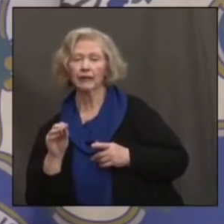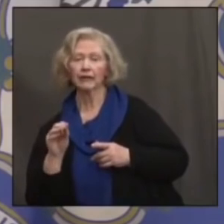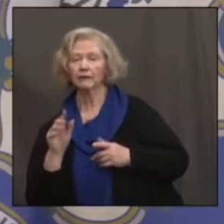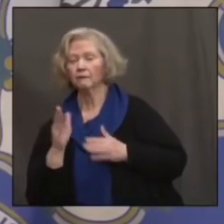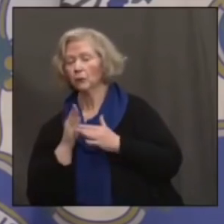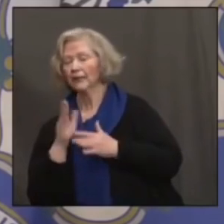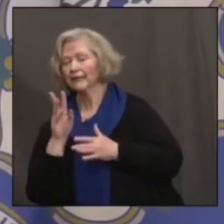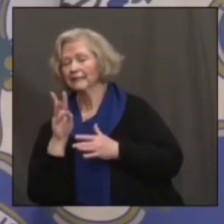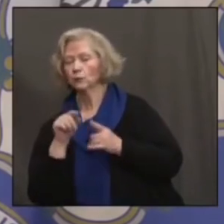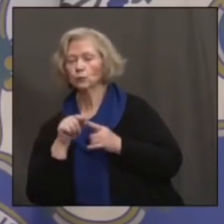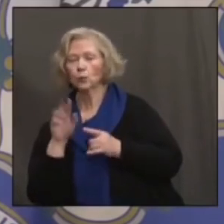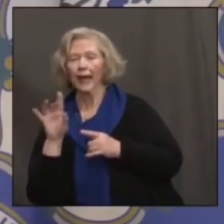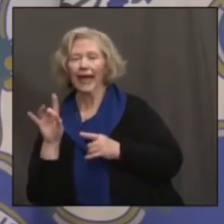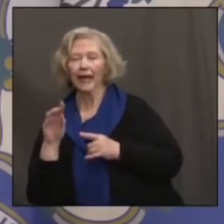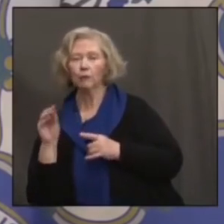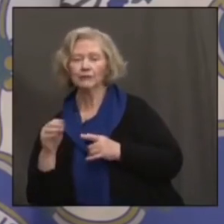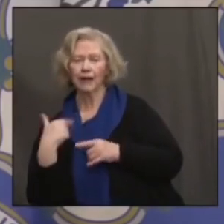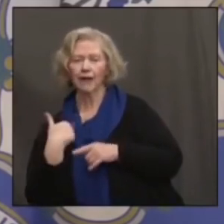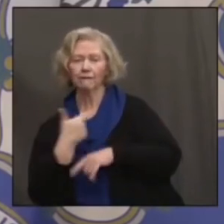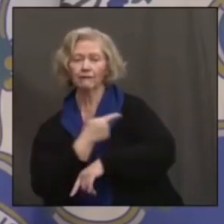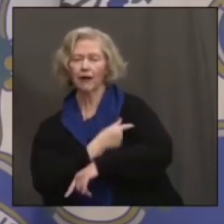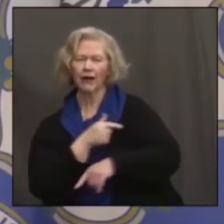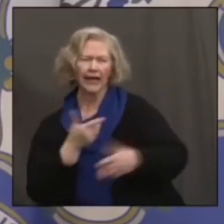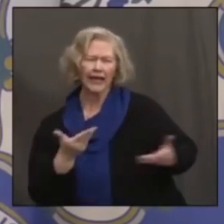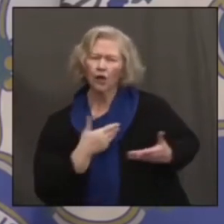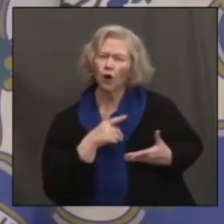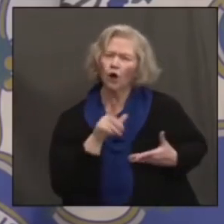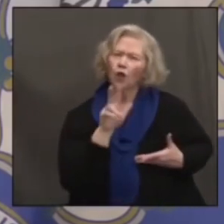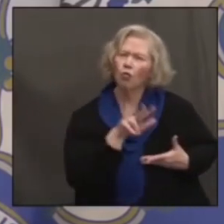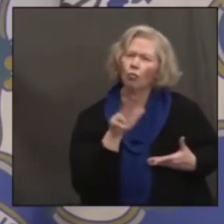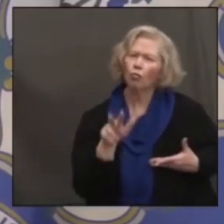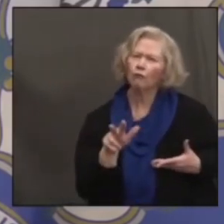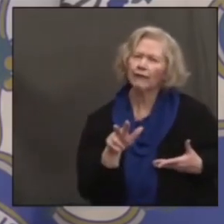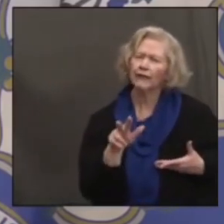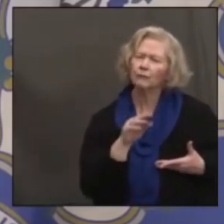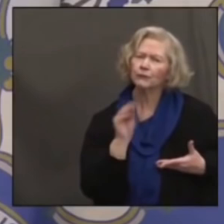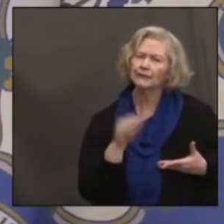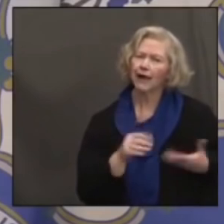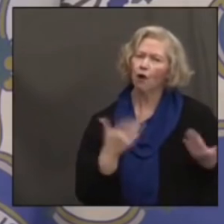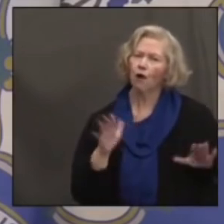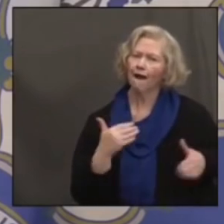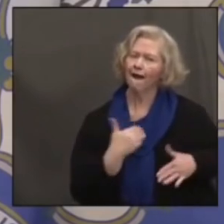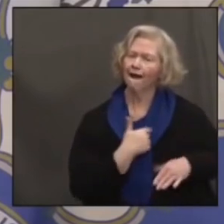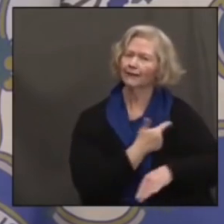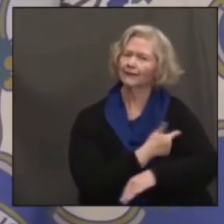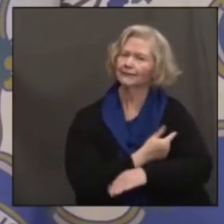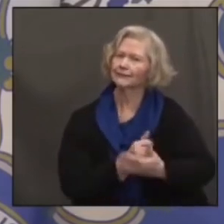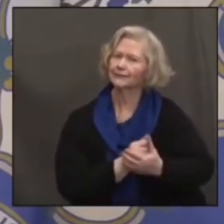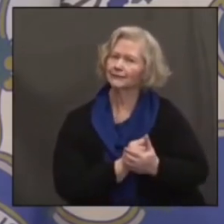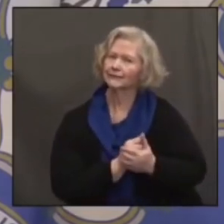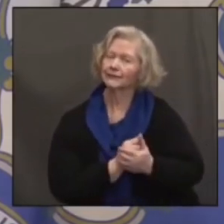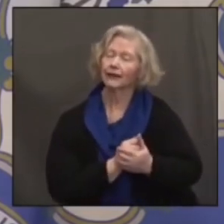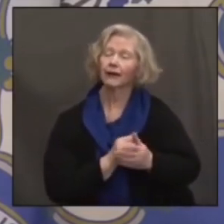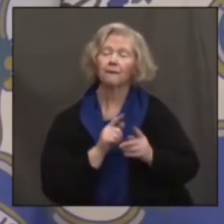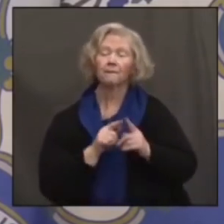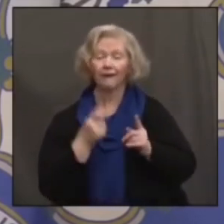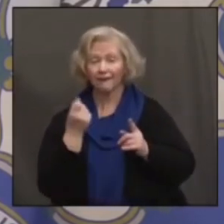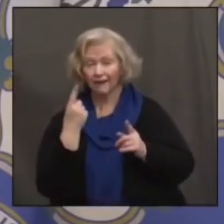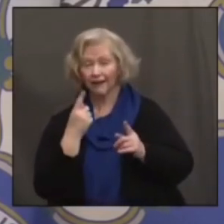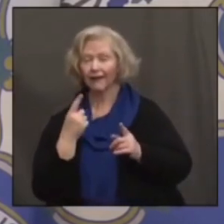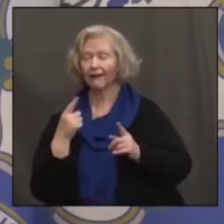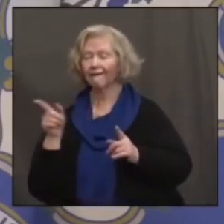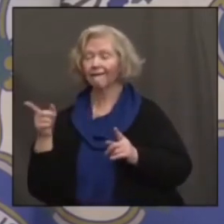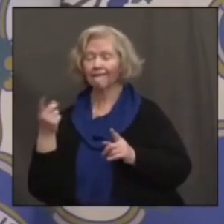their first vaccine shot. So I think it's two very different situations. But Dr. Coe keeps us vigilant every day.